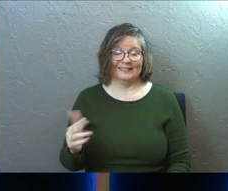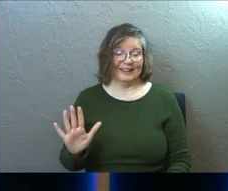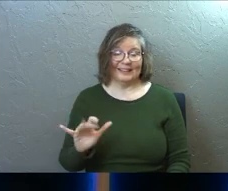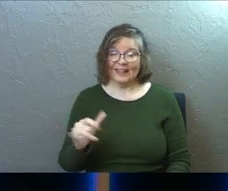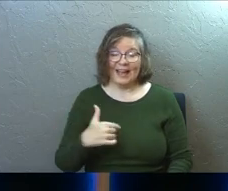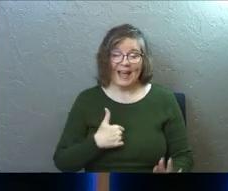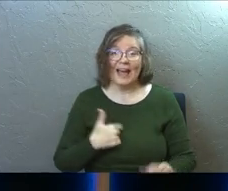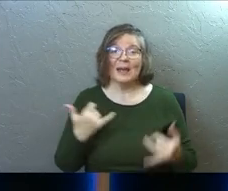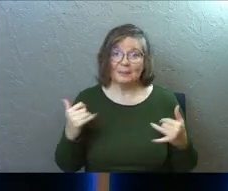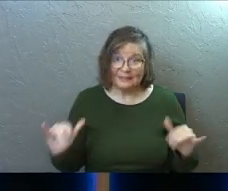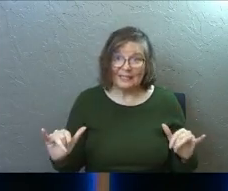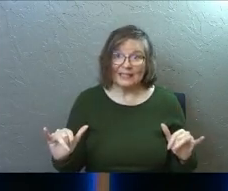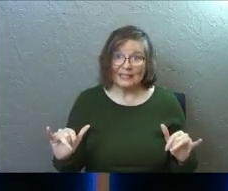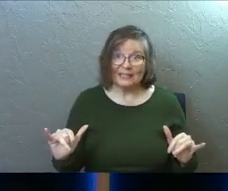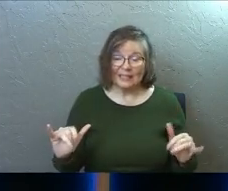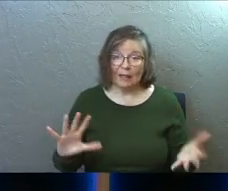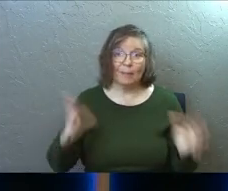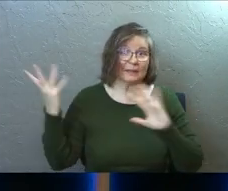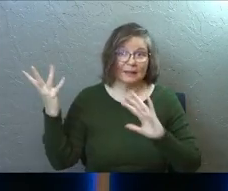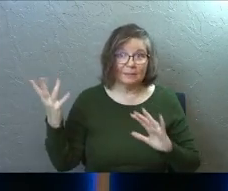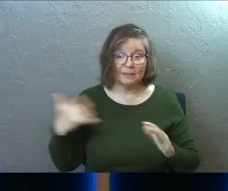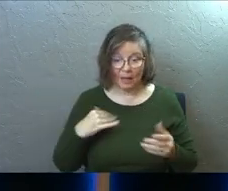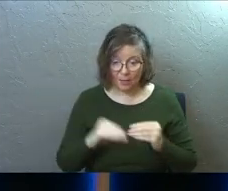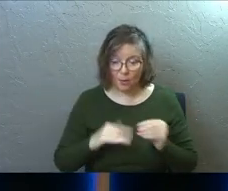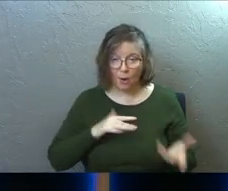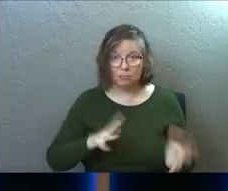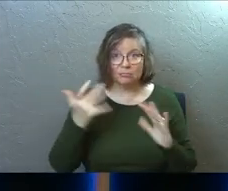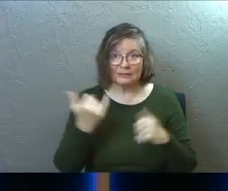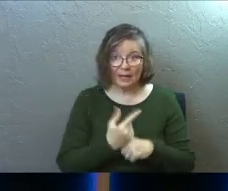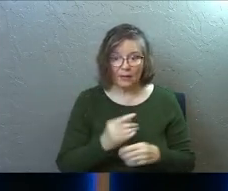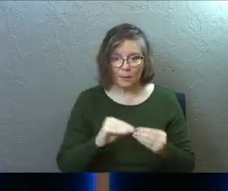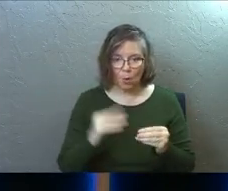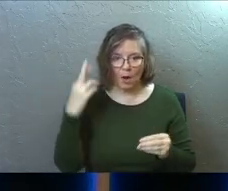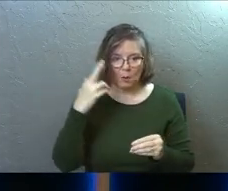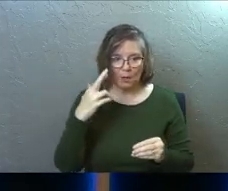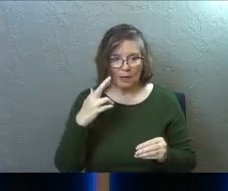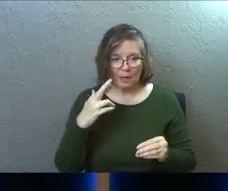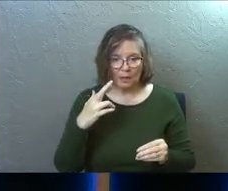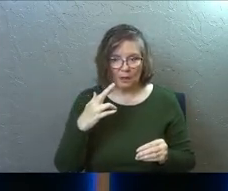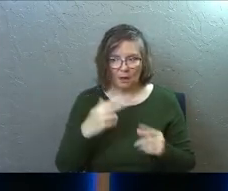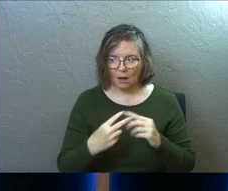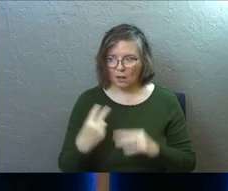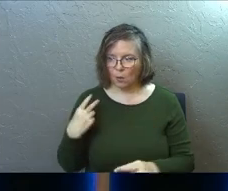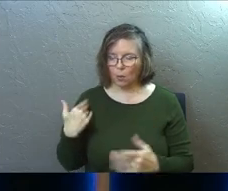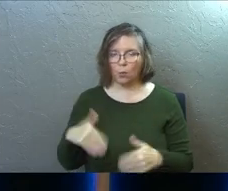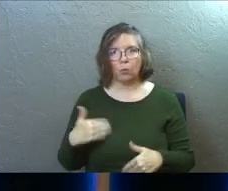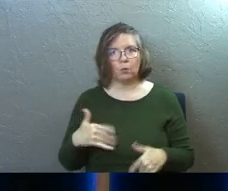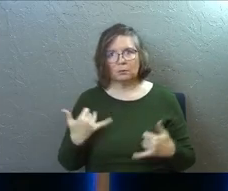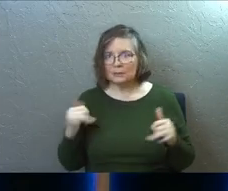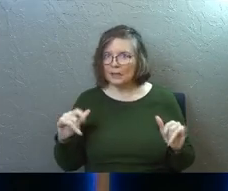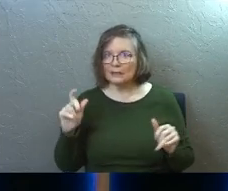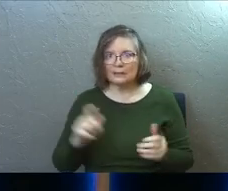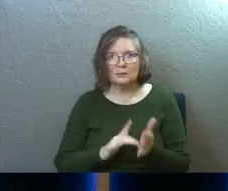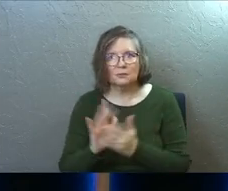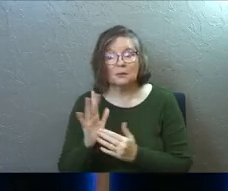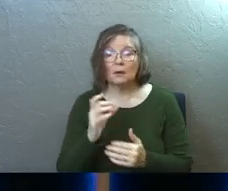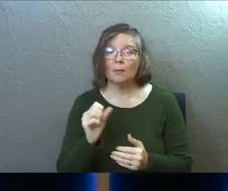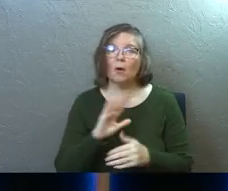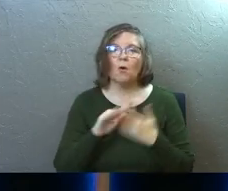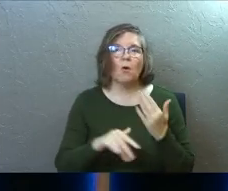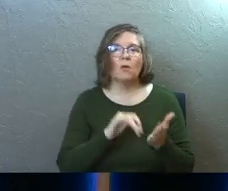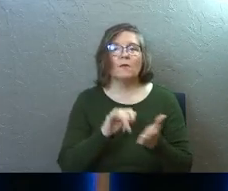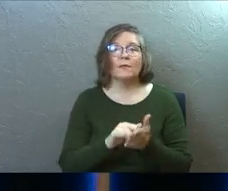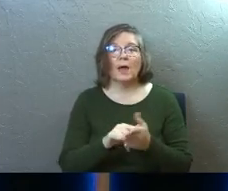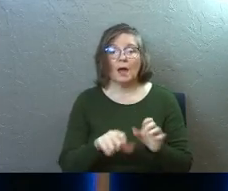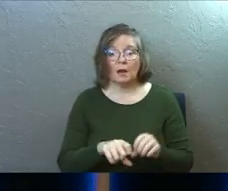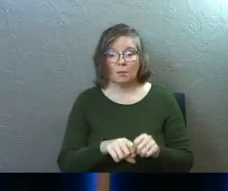Like I am still blowing it. And the more I blow it today, the more I realize how much I blew it then. Absolutely. But it's like all of